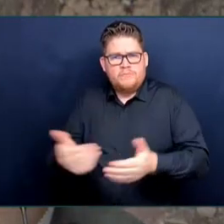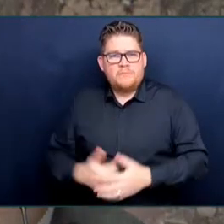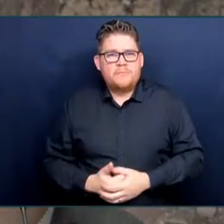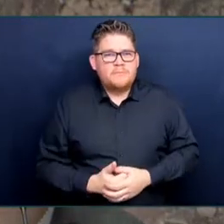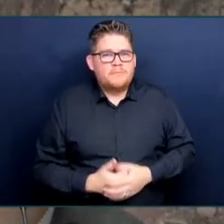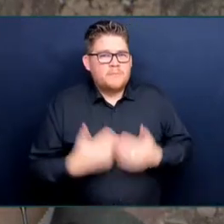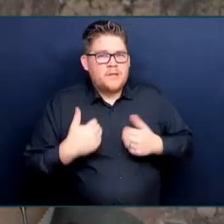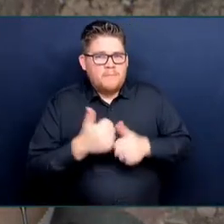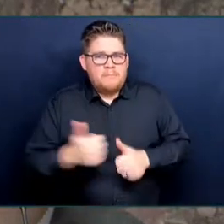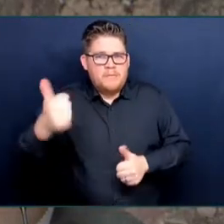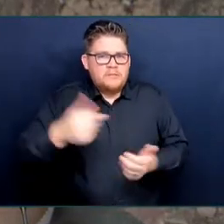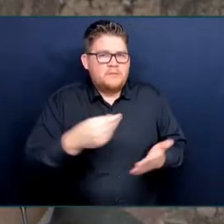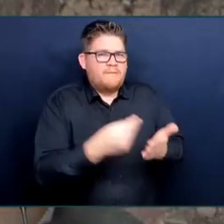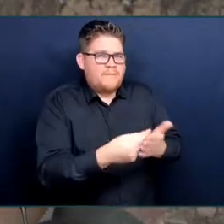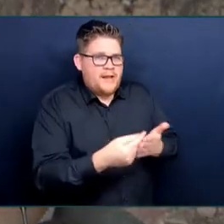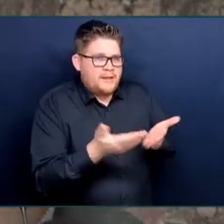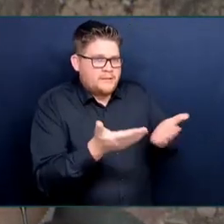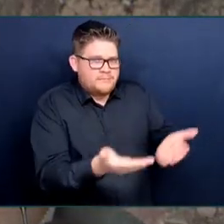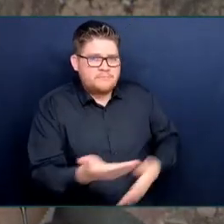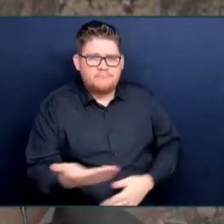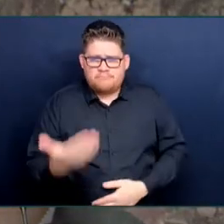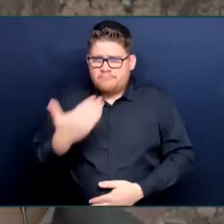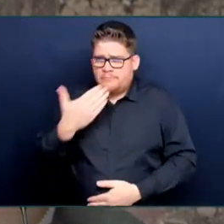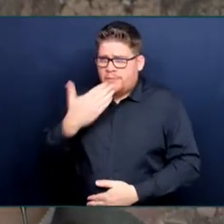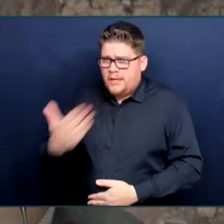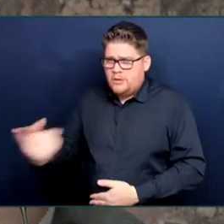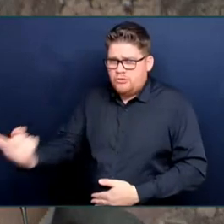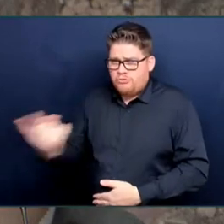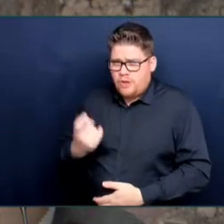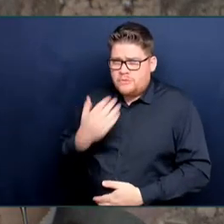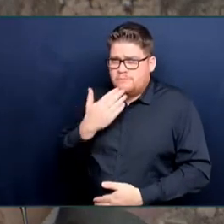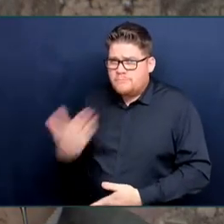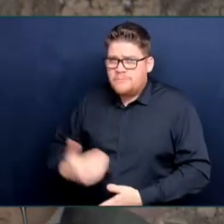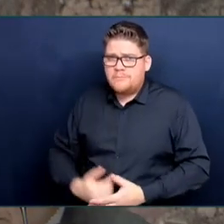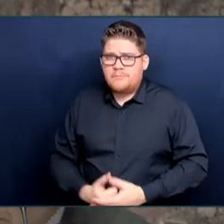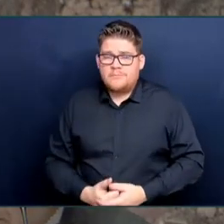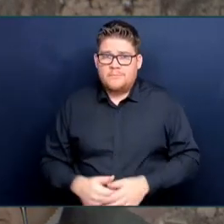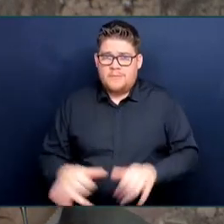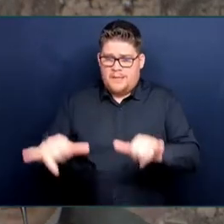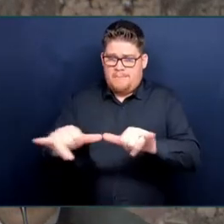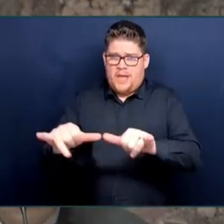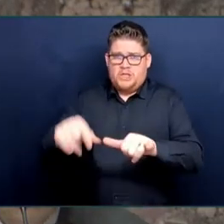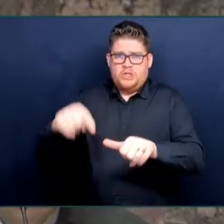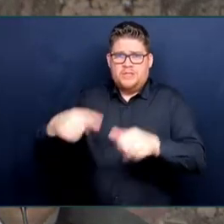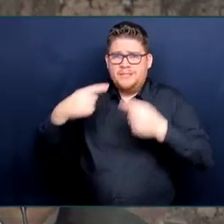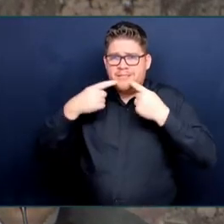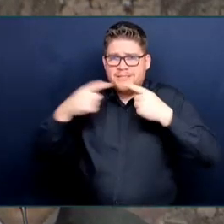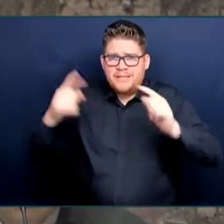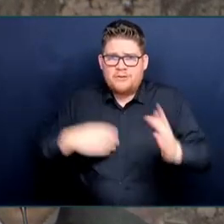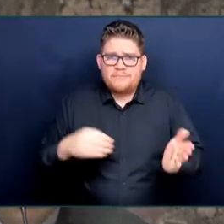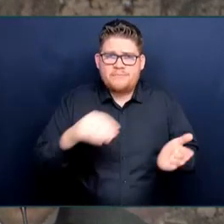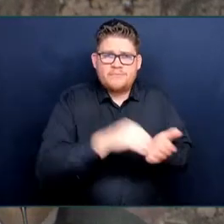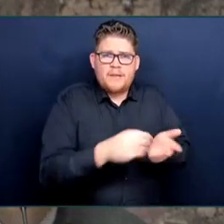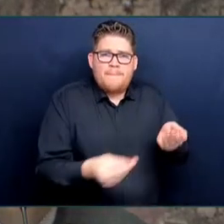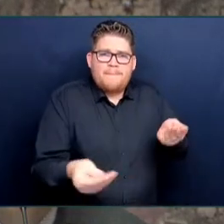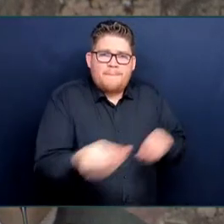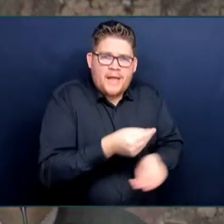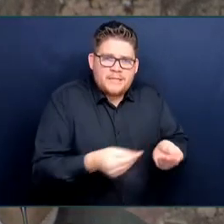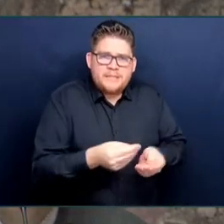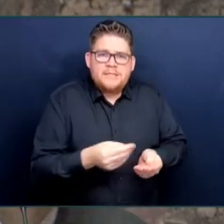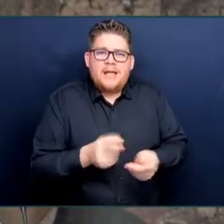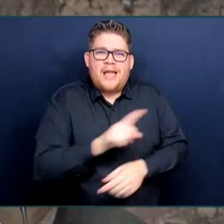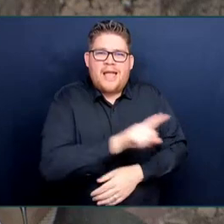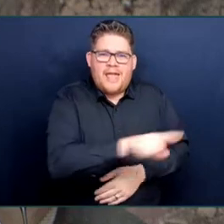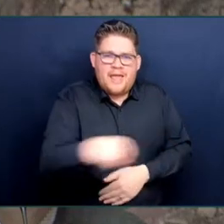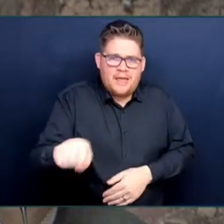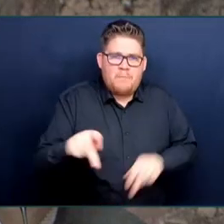I'll tell the member what measure success is in putting in a budget that supports people, putting a budget forward that is going to support